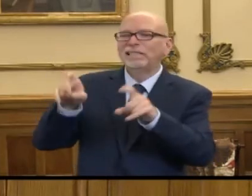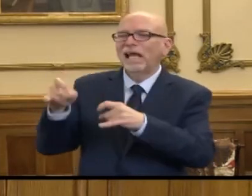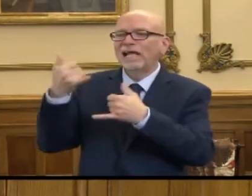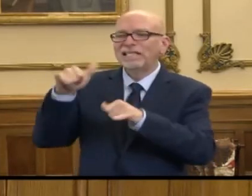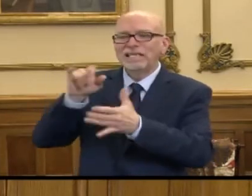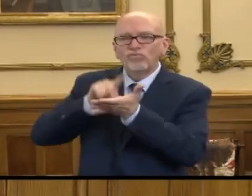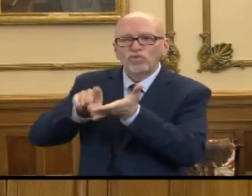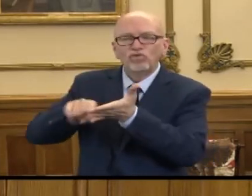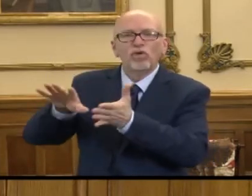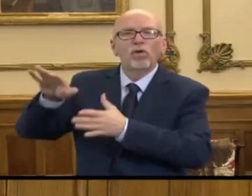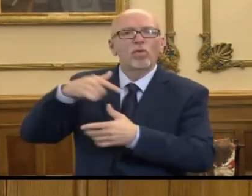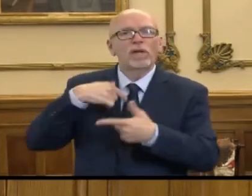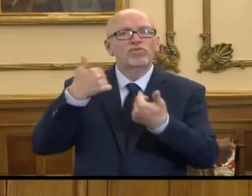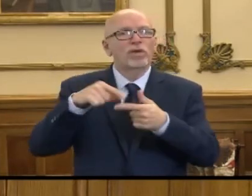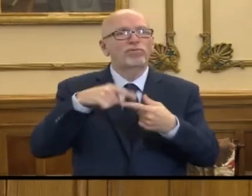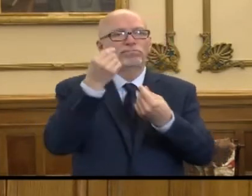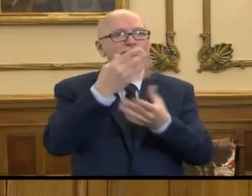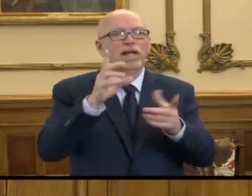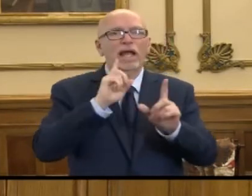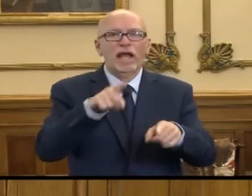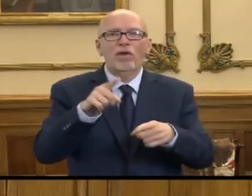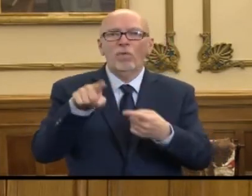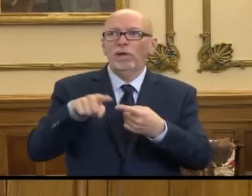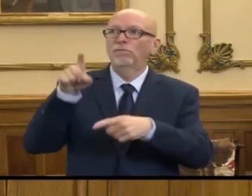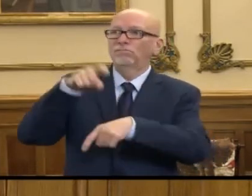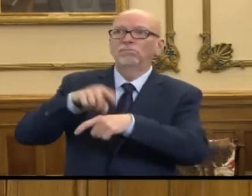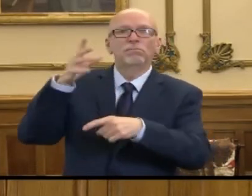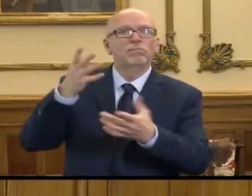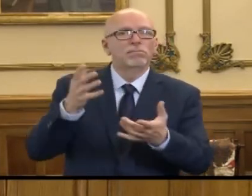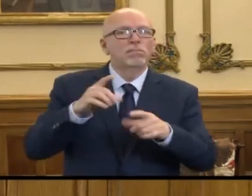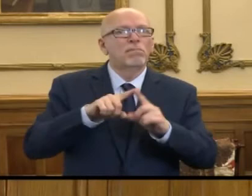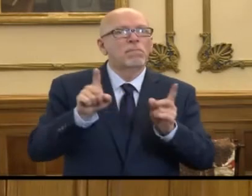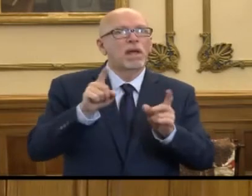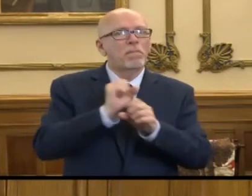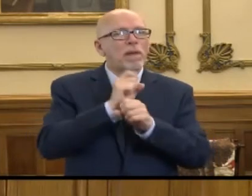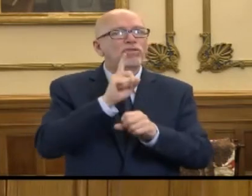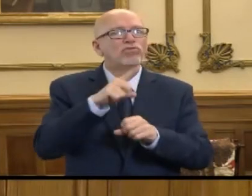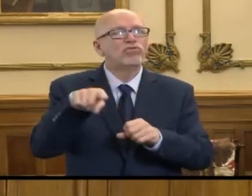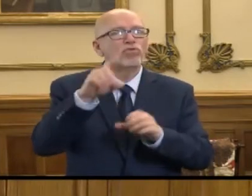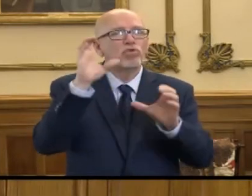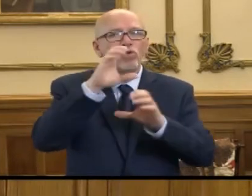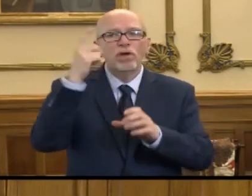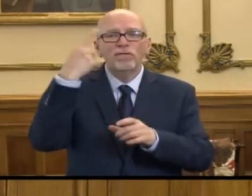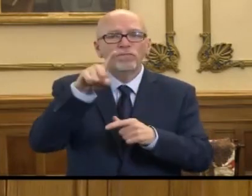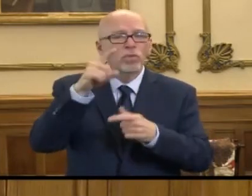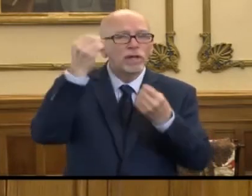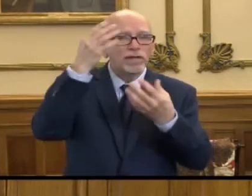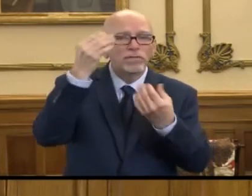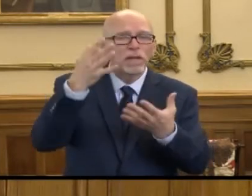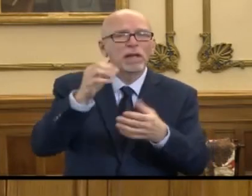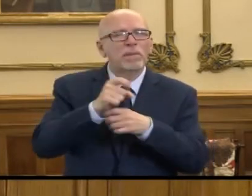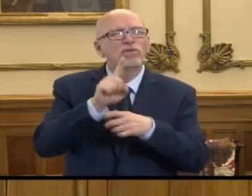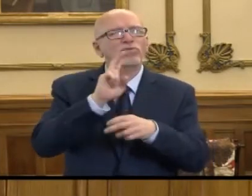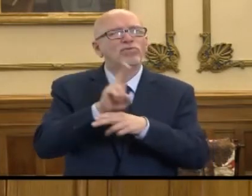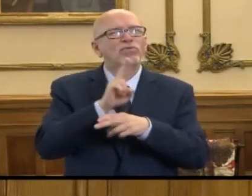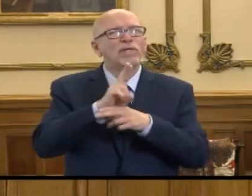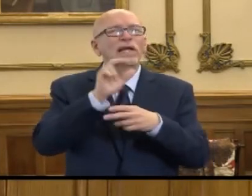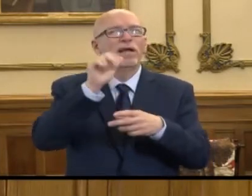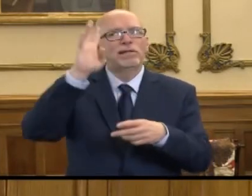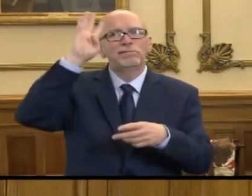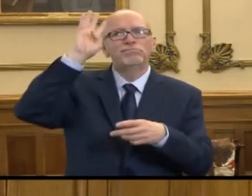We're trying to provide those answers. So just make sure that when you're looking for this information, you're using a credible